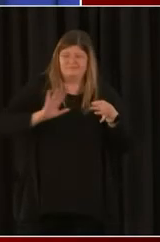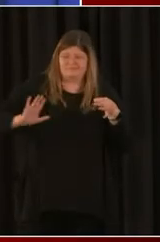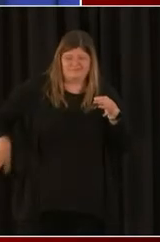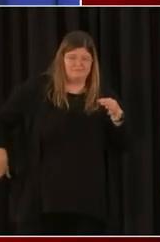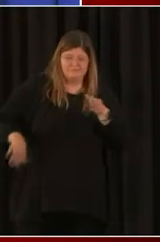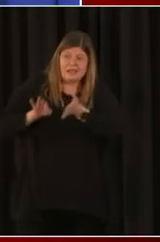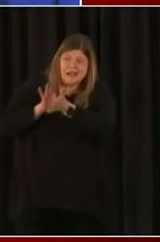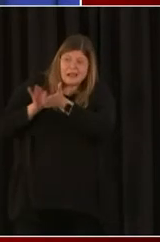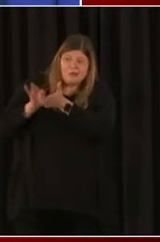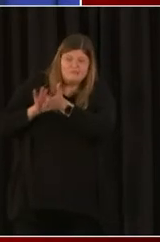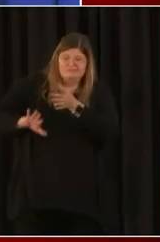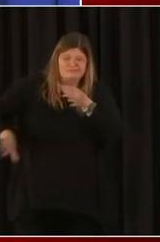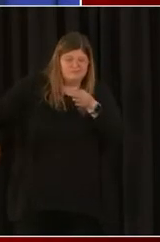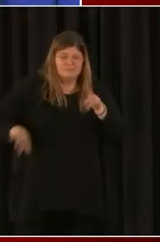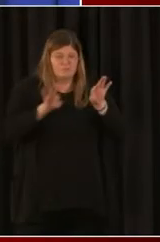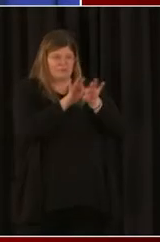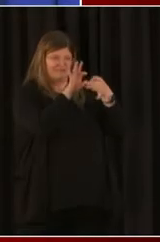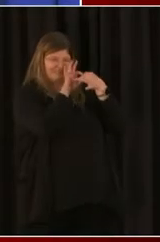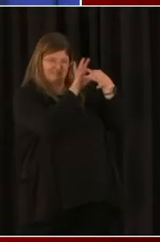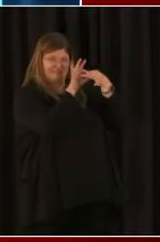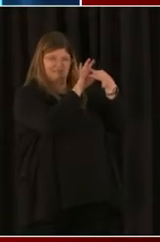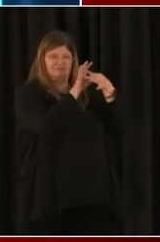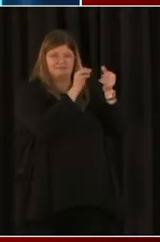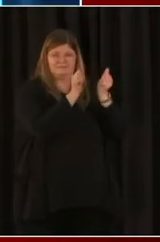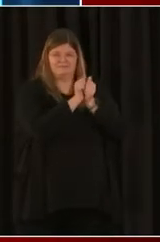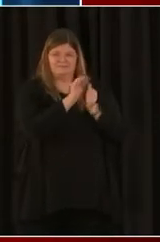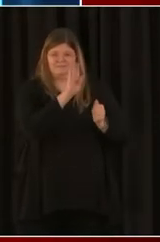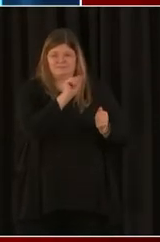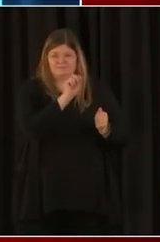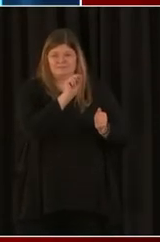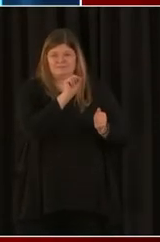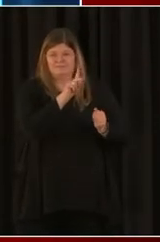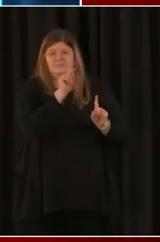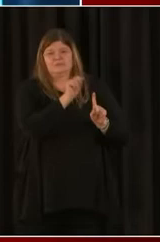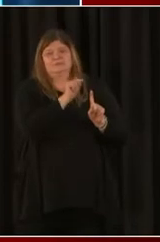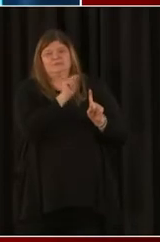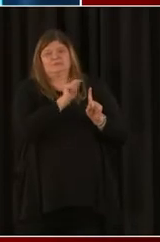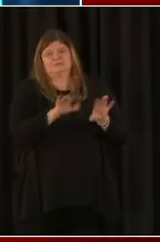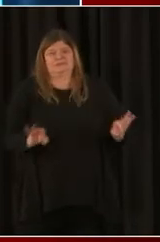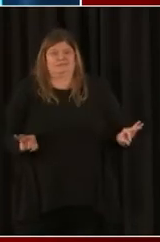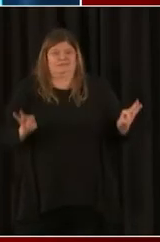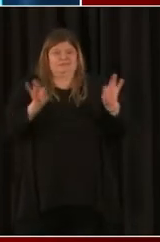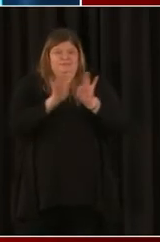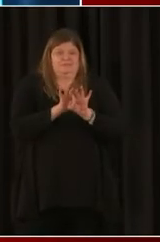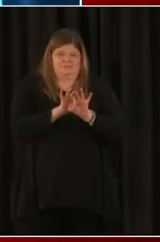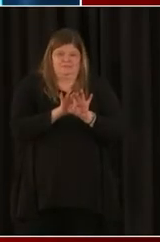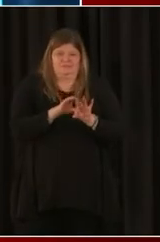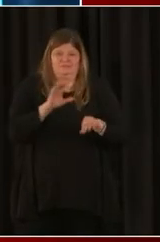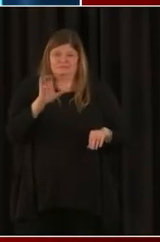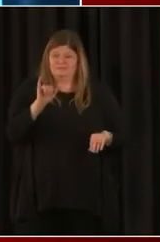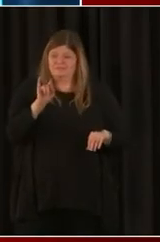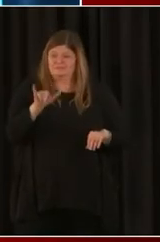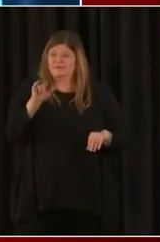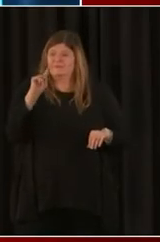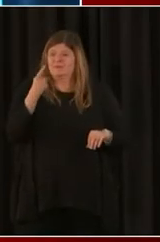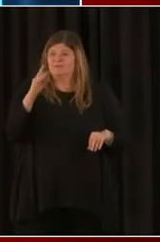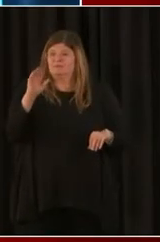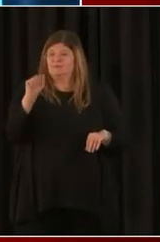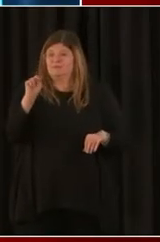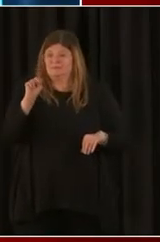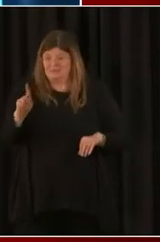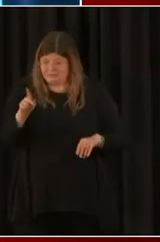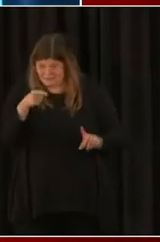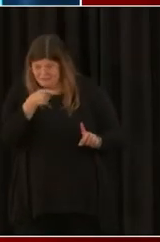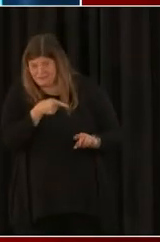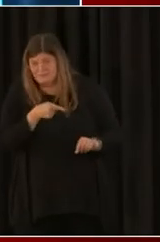Yes. Having a banking relationship is really critical. For City First Bank, we, as an organization,